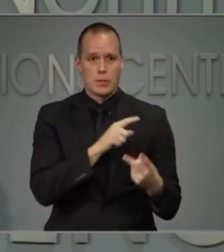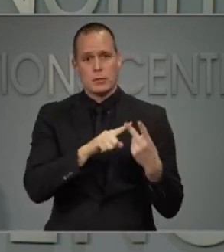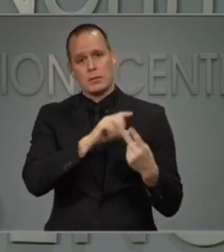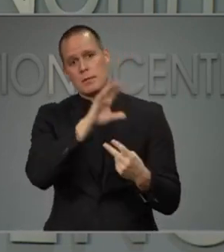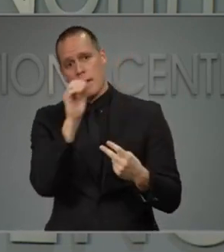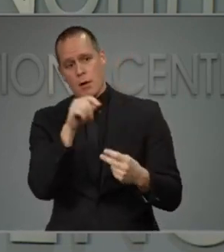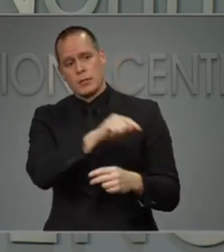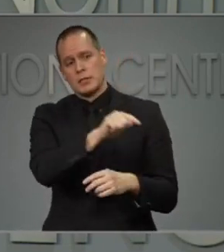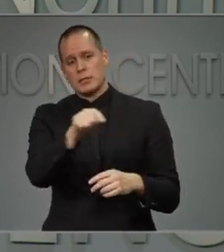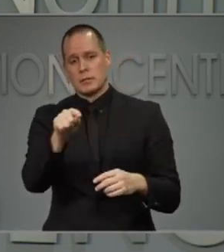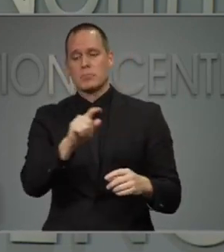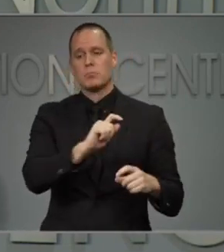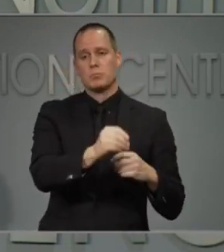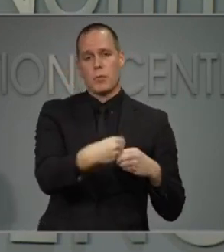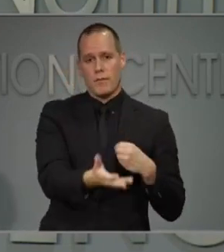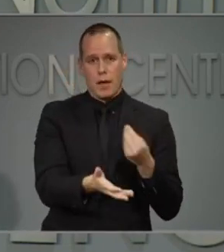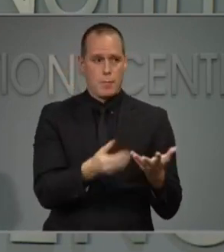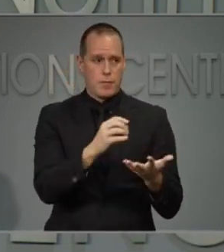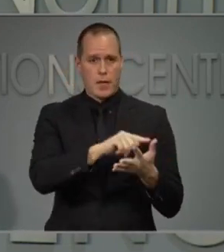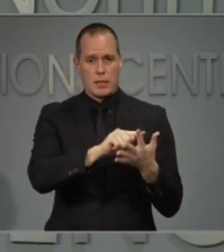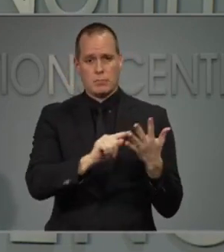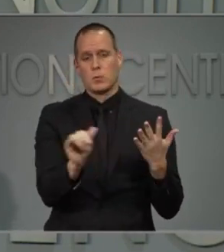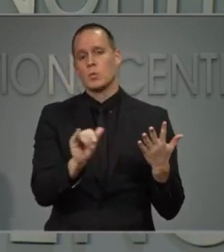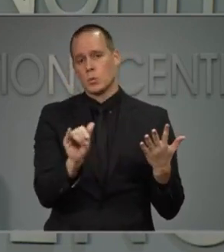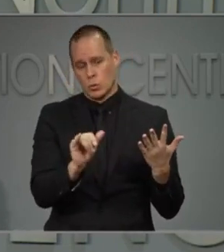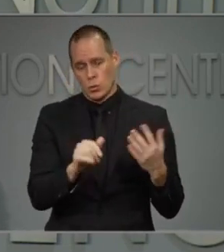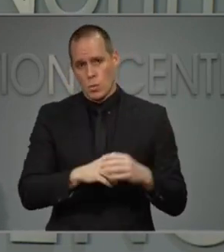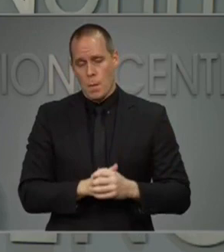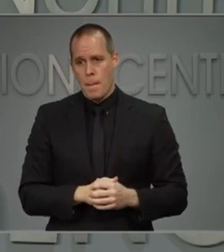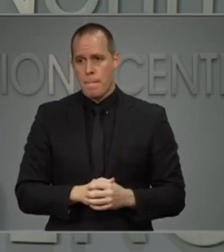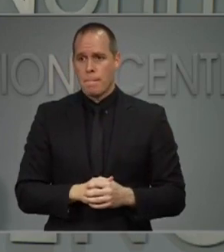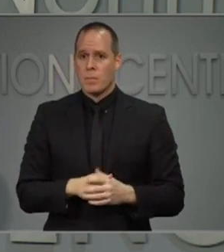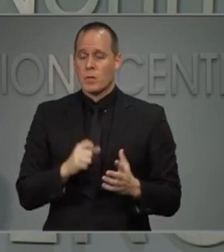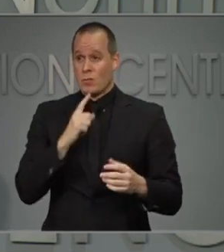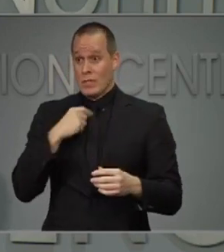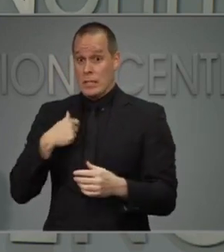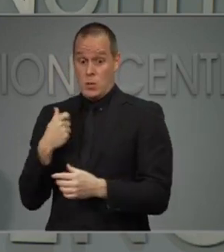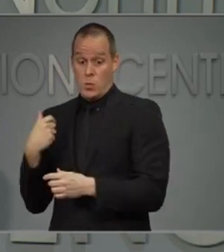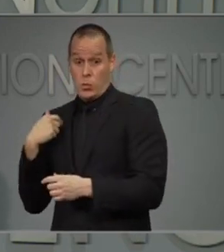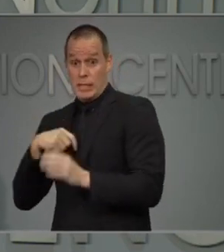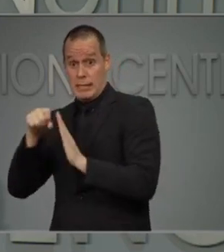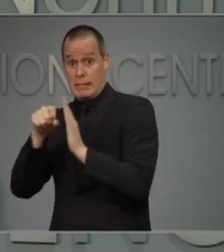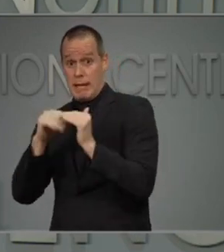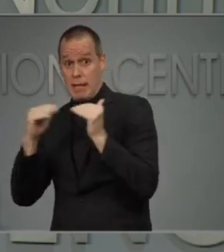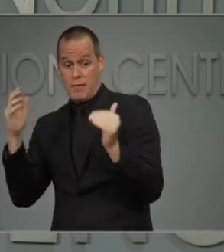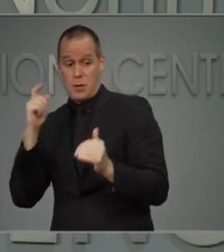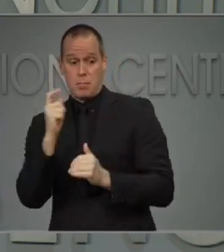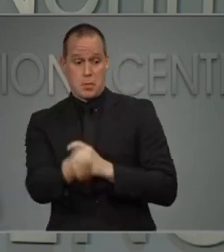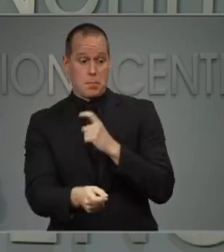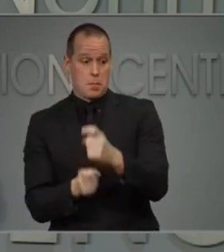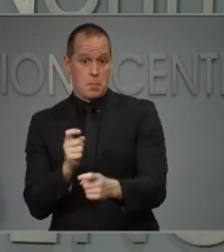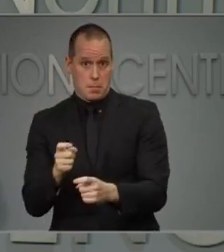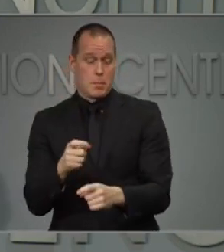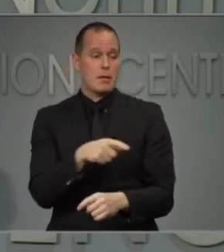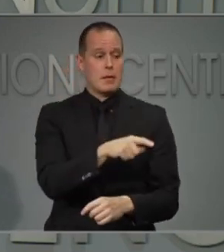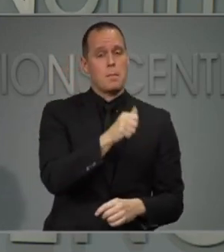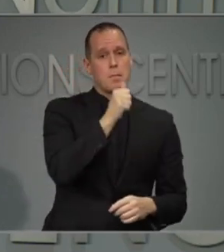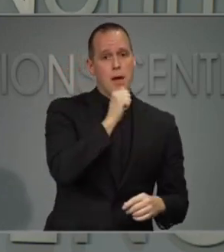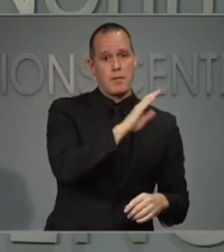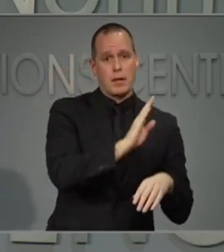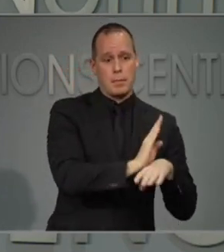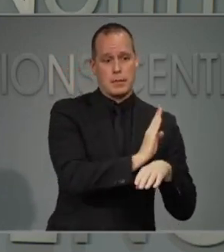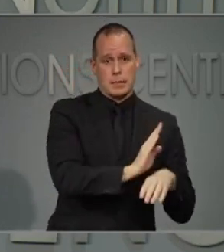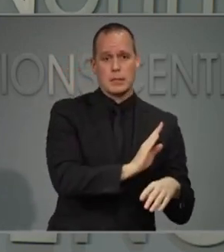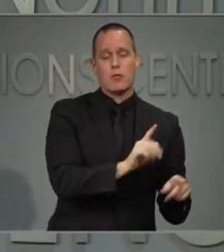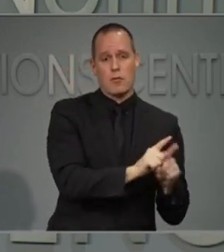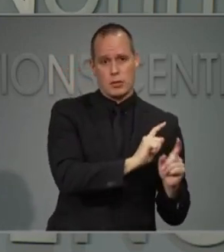counties and hospitals as well. So it's hard to get oversight of all of that but we know that that's coming in as